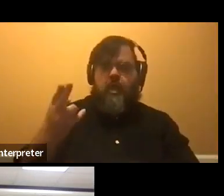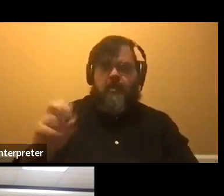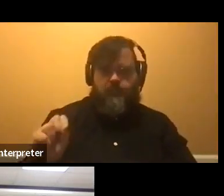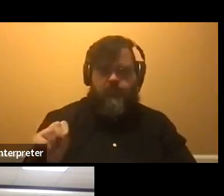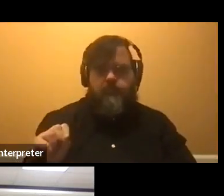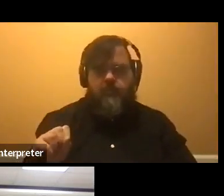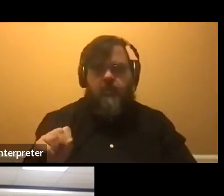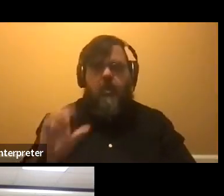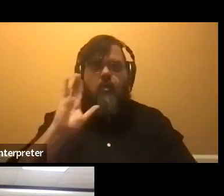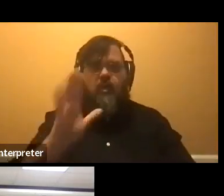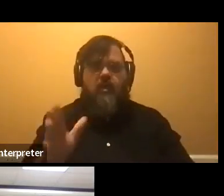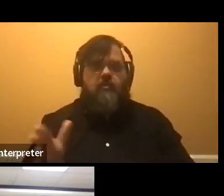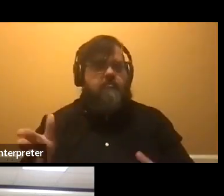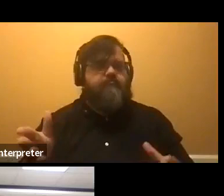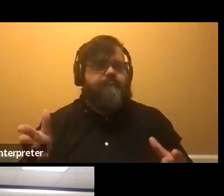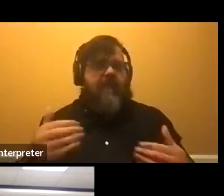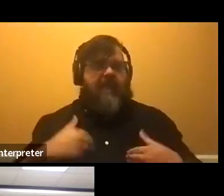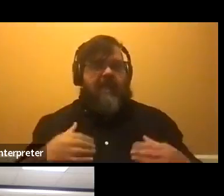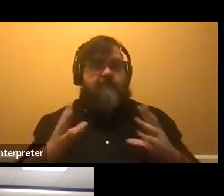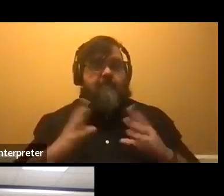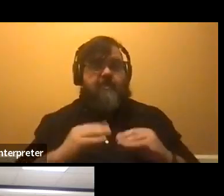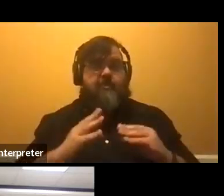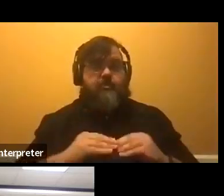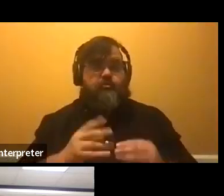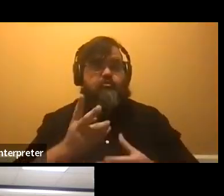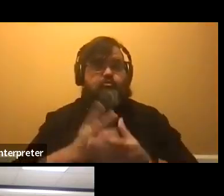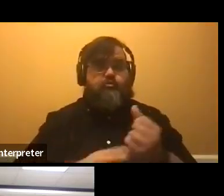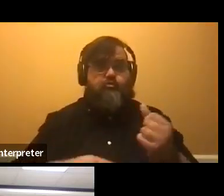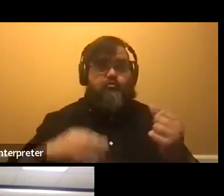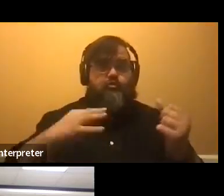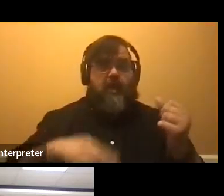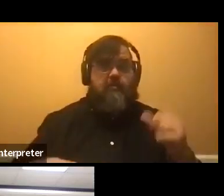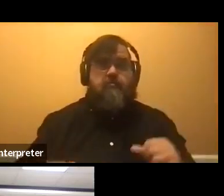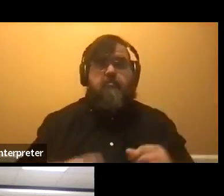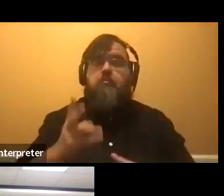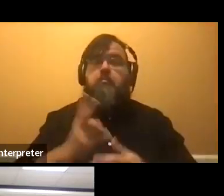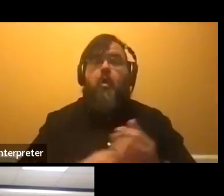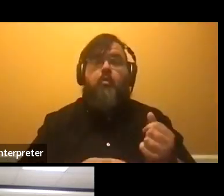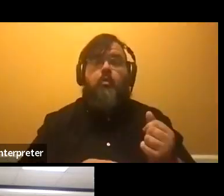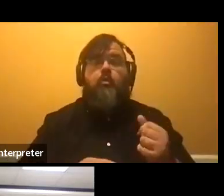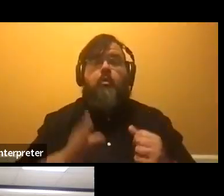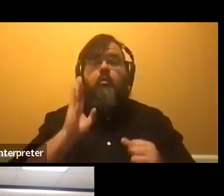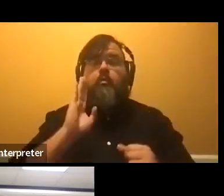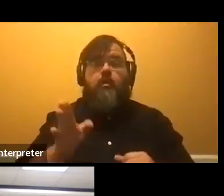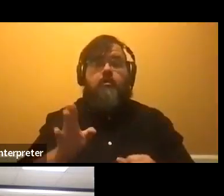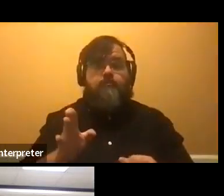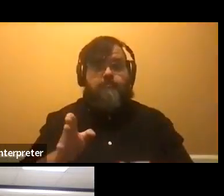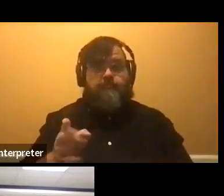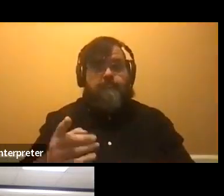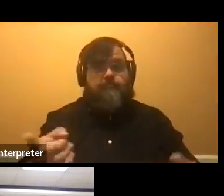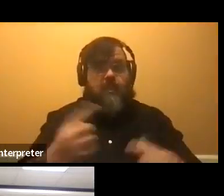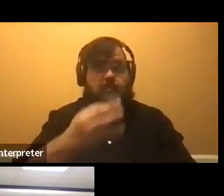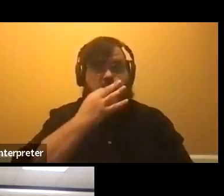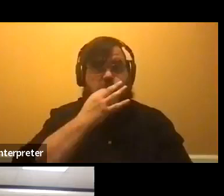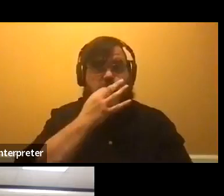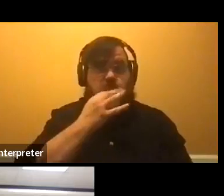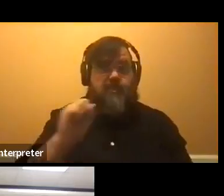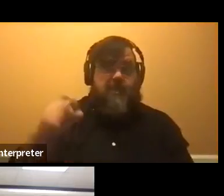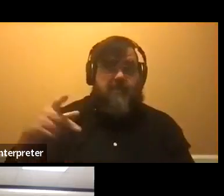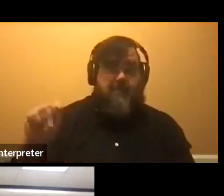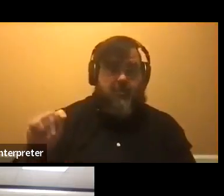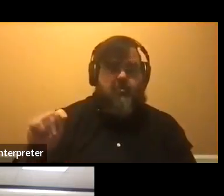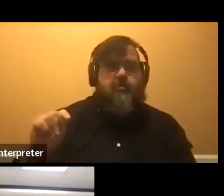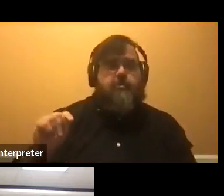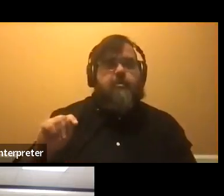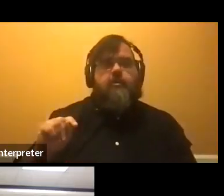dual credit and AP classes. And that's going to be Wednesday, September 28th. So both of those, um, sessions are coming up, um, in September. And then